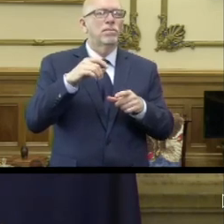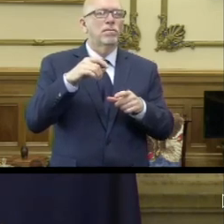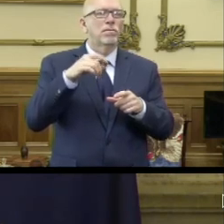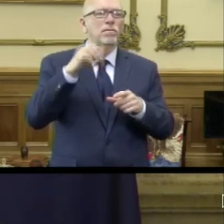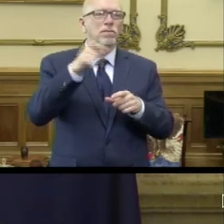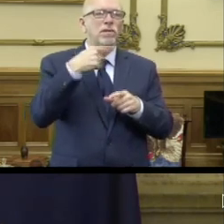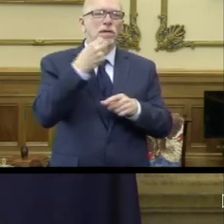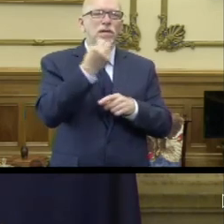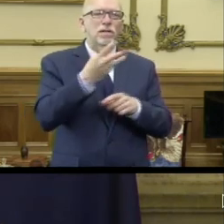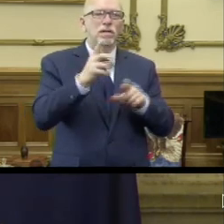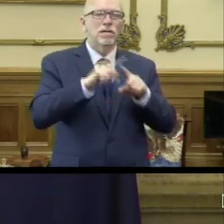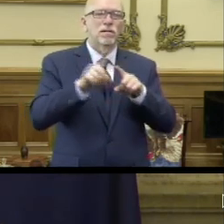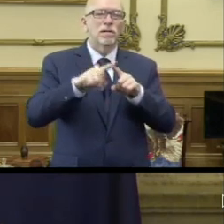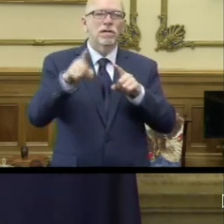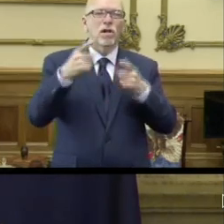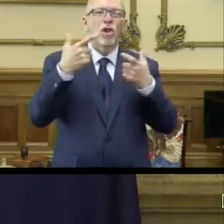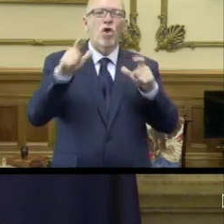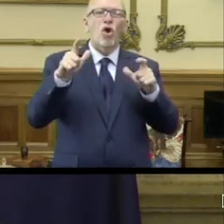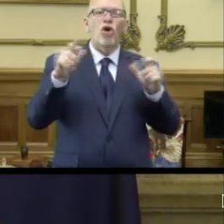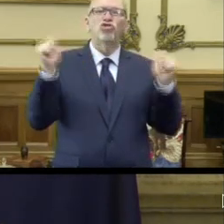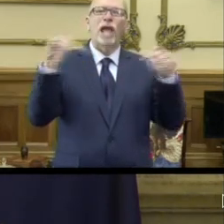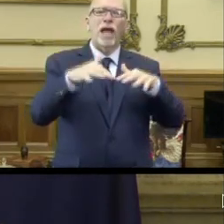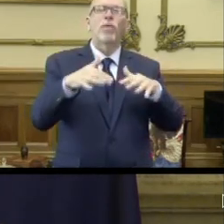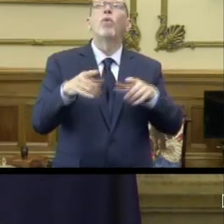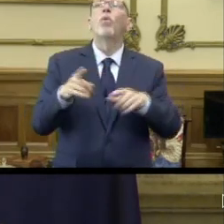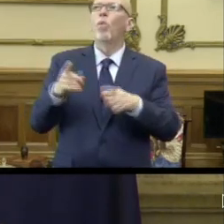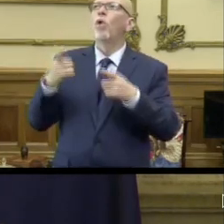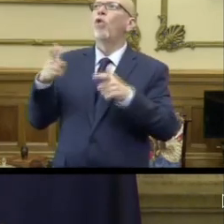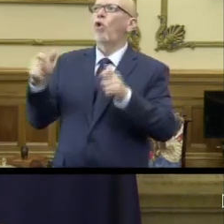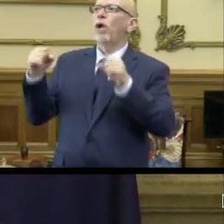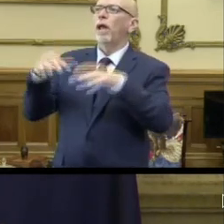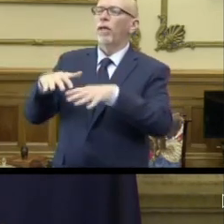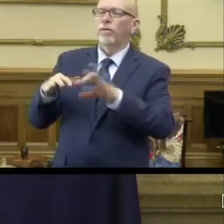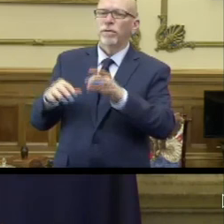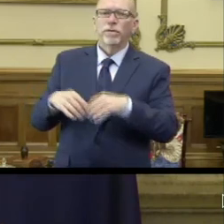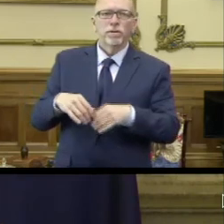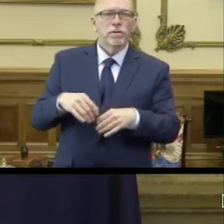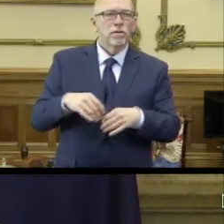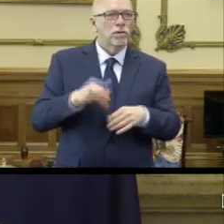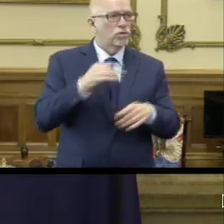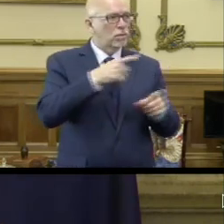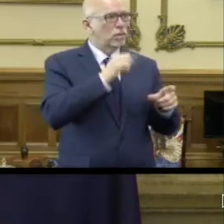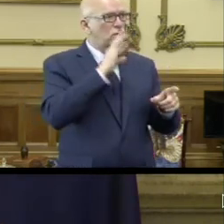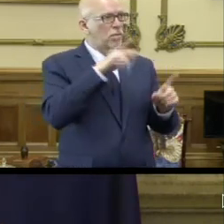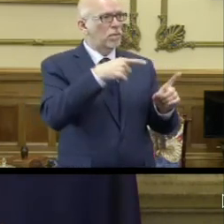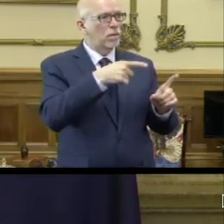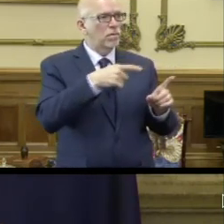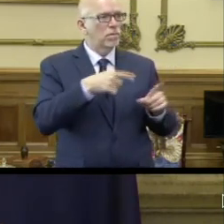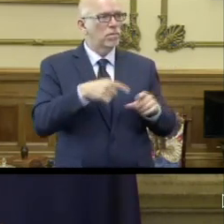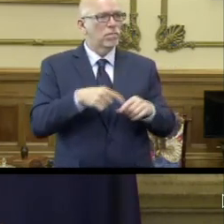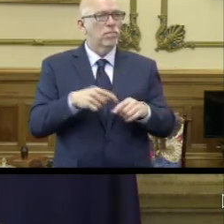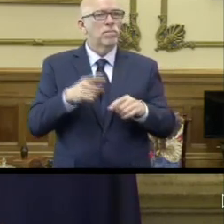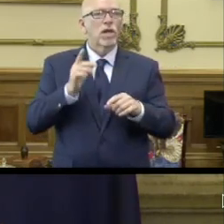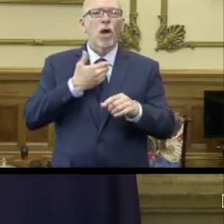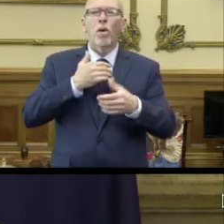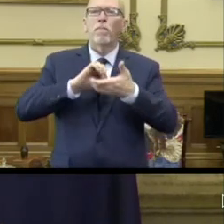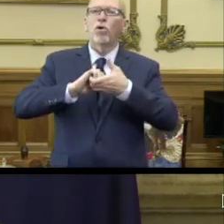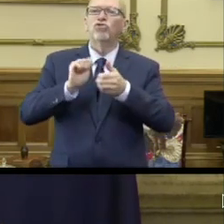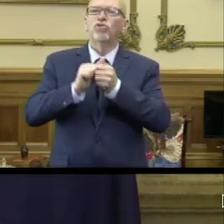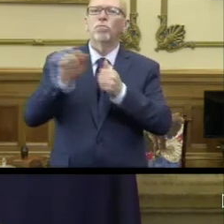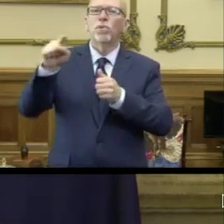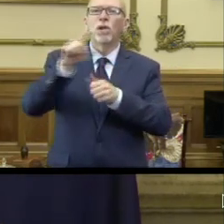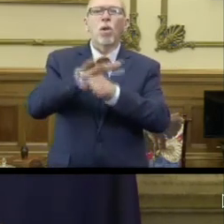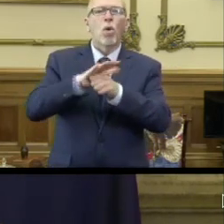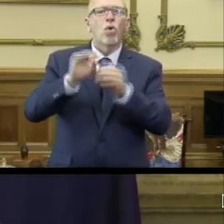a number of large gatherings. Ah, large gatherings, Joe. You want to talk about just the partnership that we have with